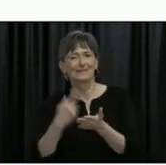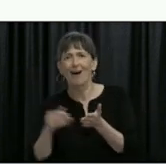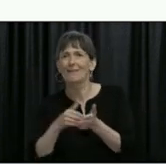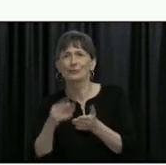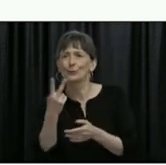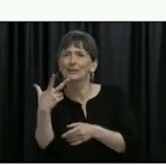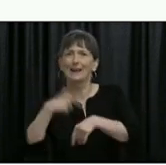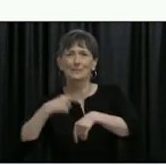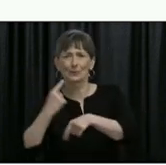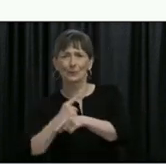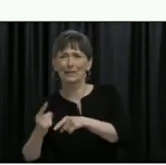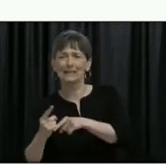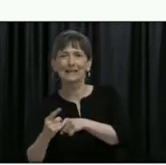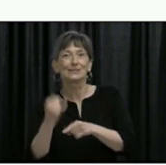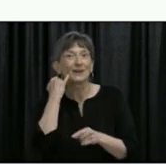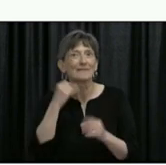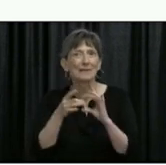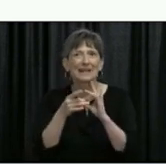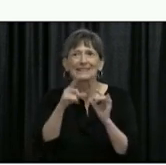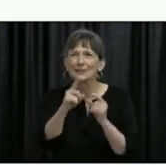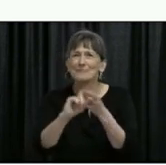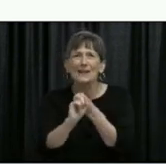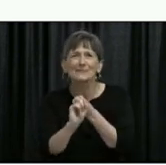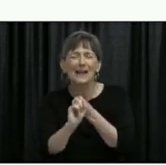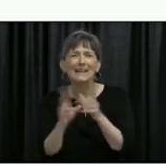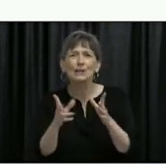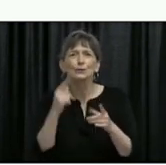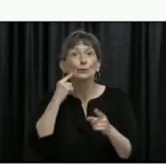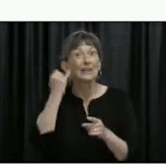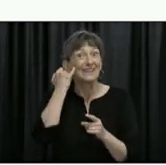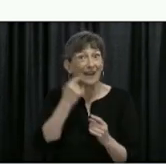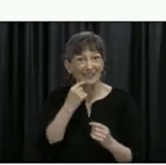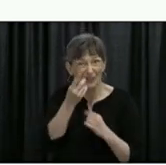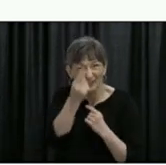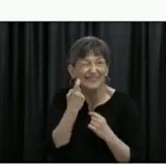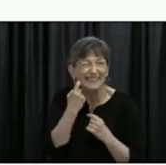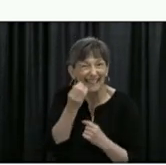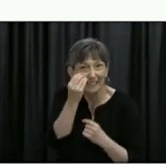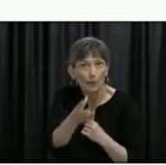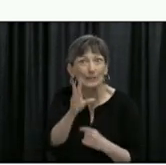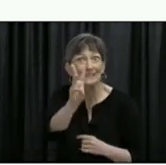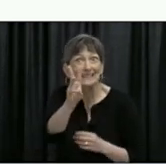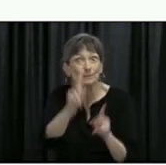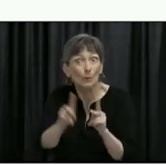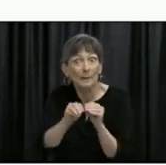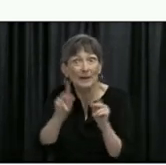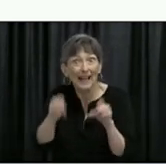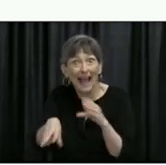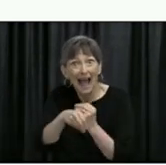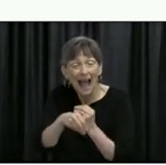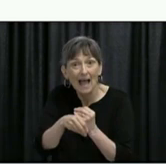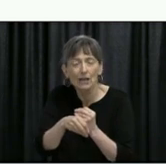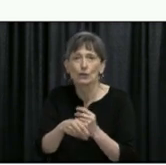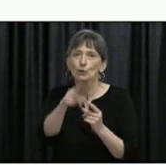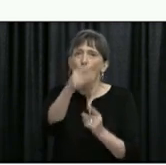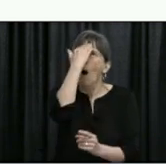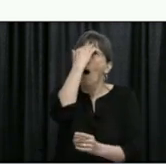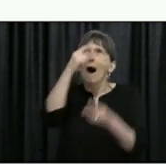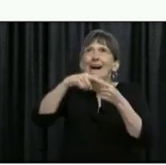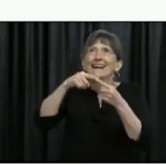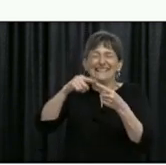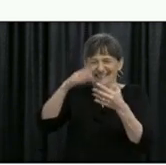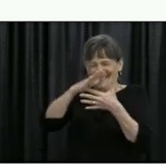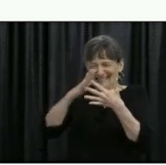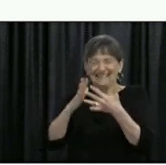jumped into your head as who that would be. So, these are the people we're talking about. Likely, there are other family members or friends that you have